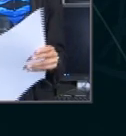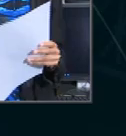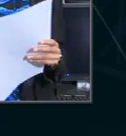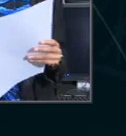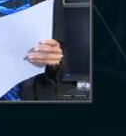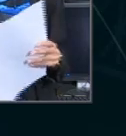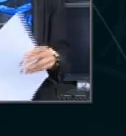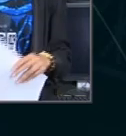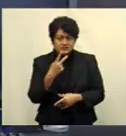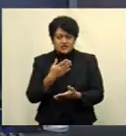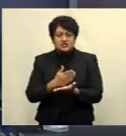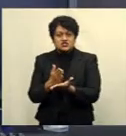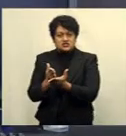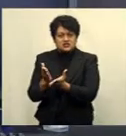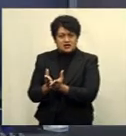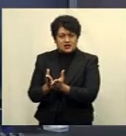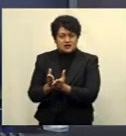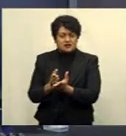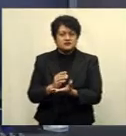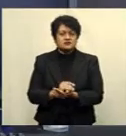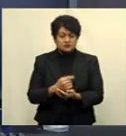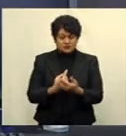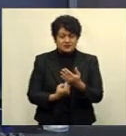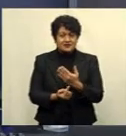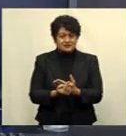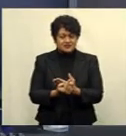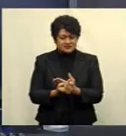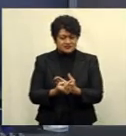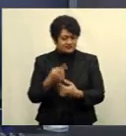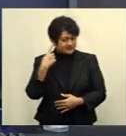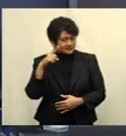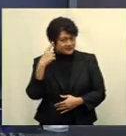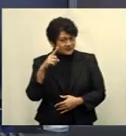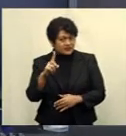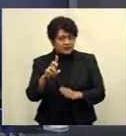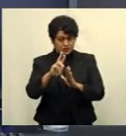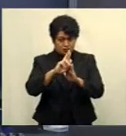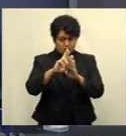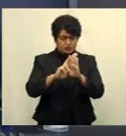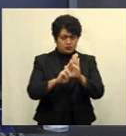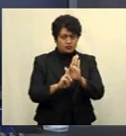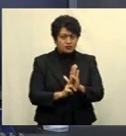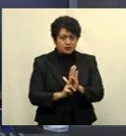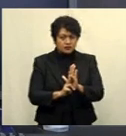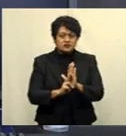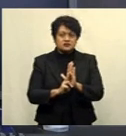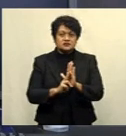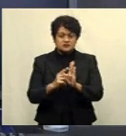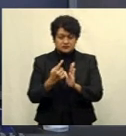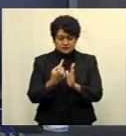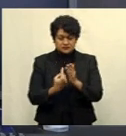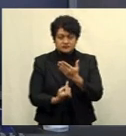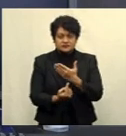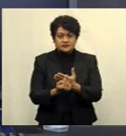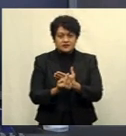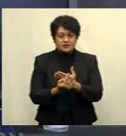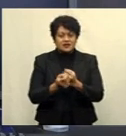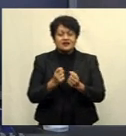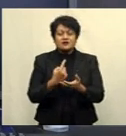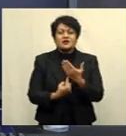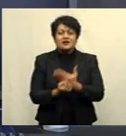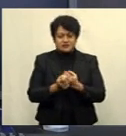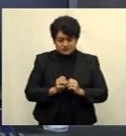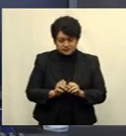frontliners. It is believed that due to continuous disregard of COVID-safe measures and protocols in place, there has been widespread